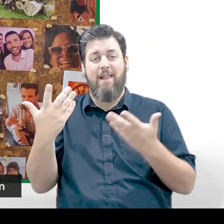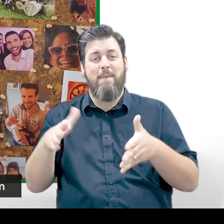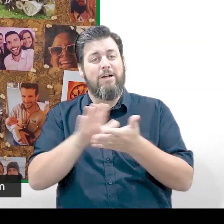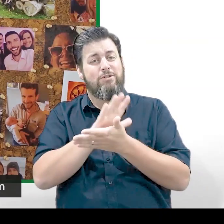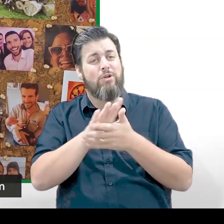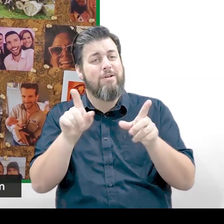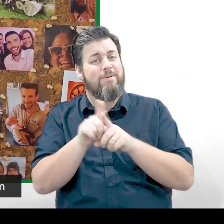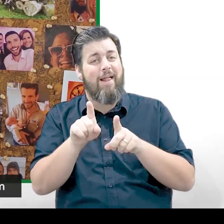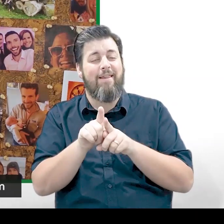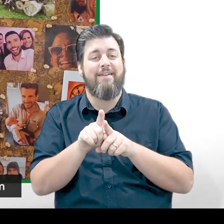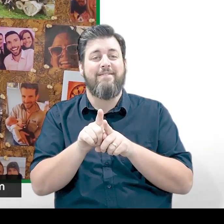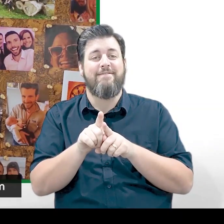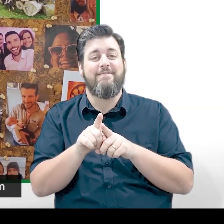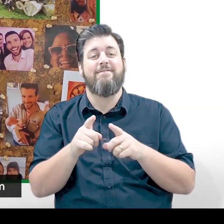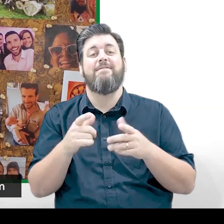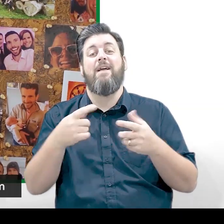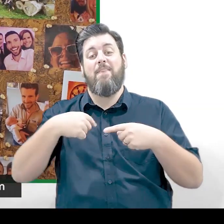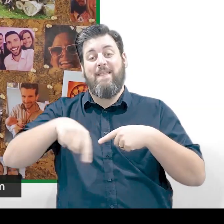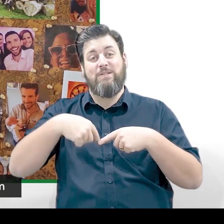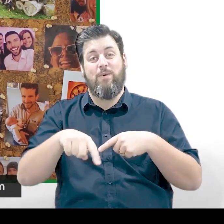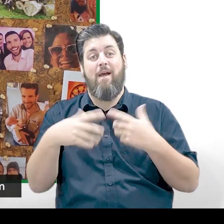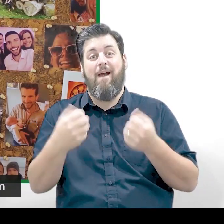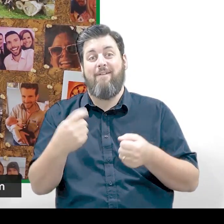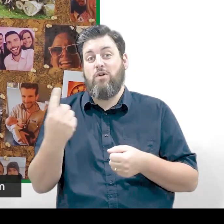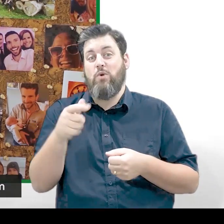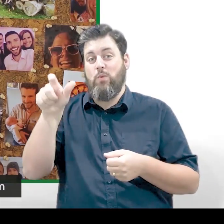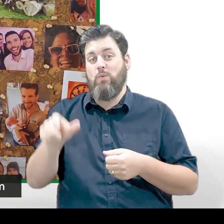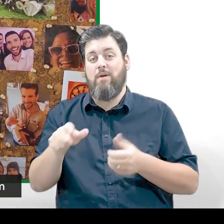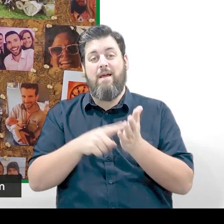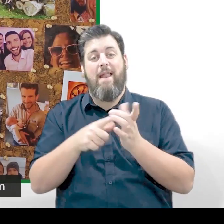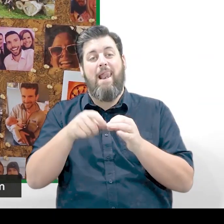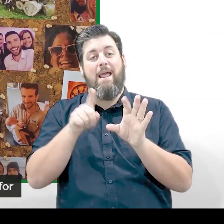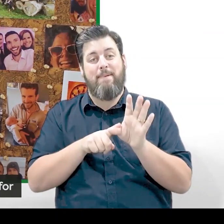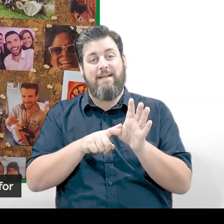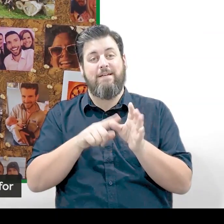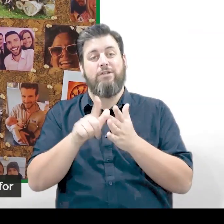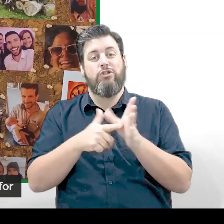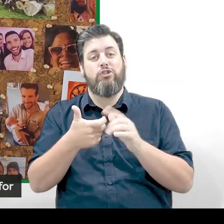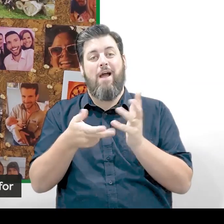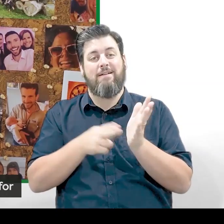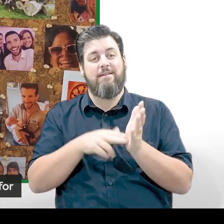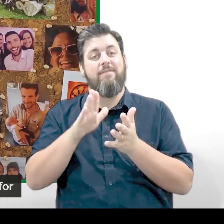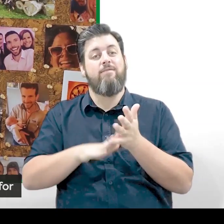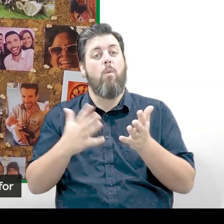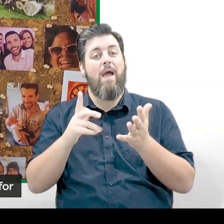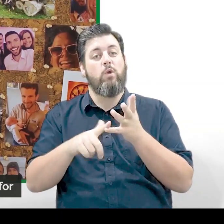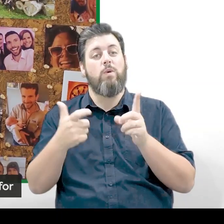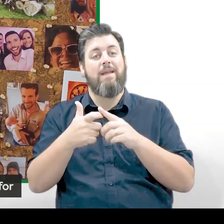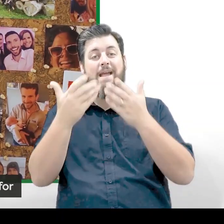looking through it as well. This week we're joined by Libby Jackson from the UK Space Agency.